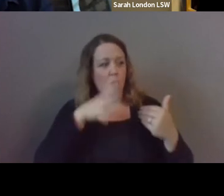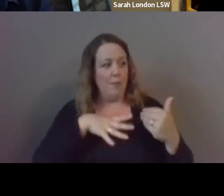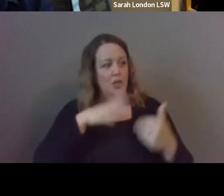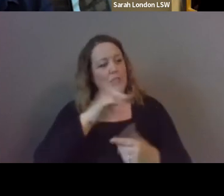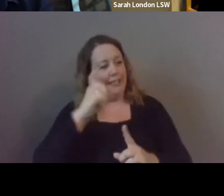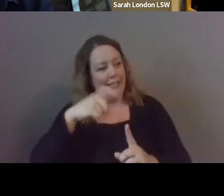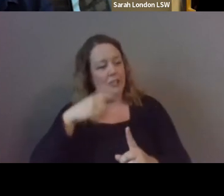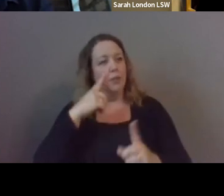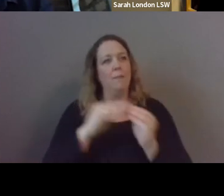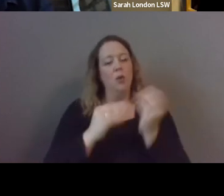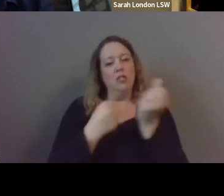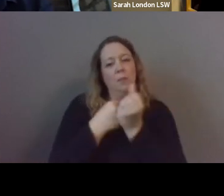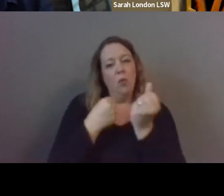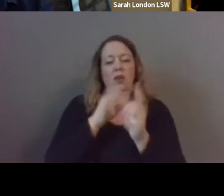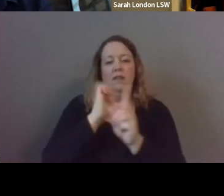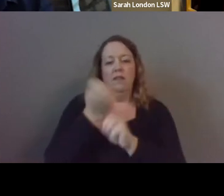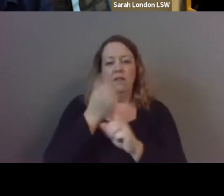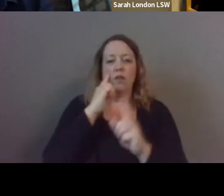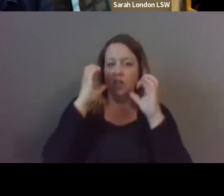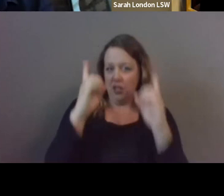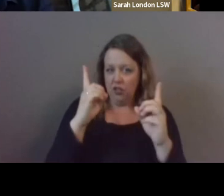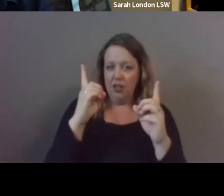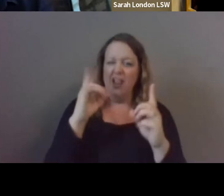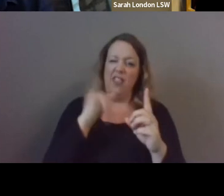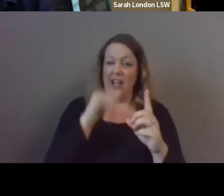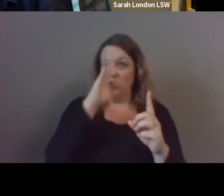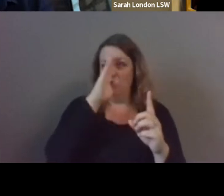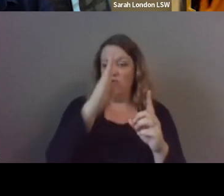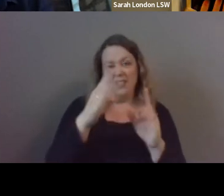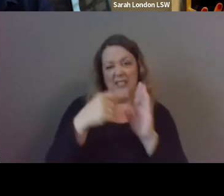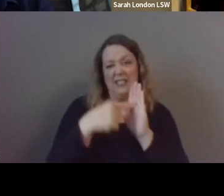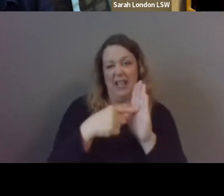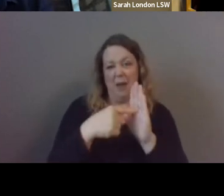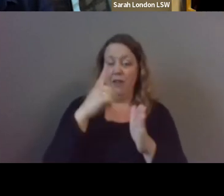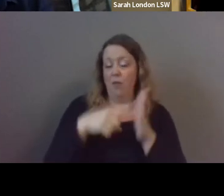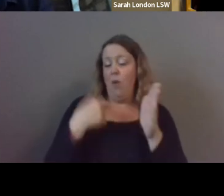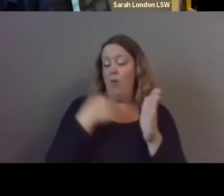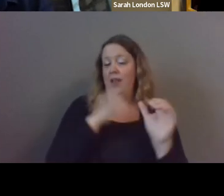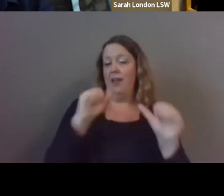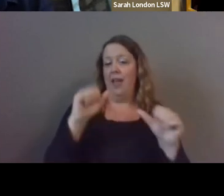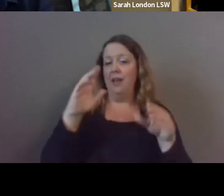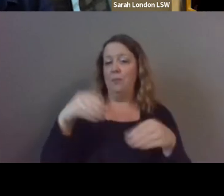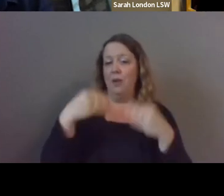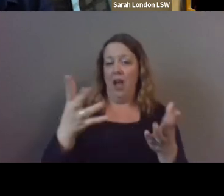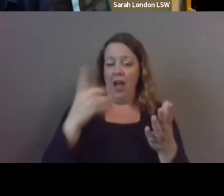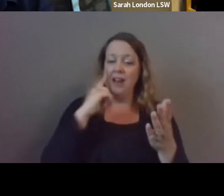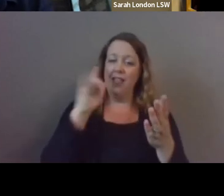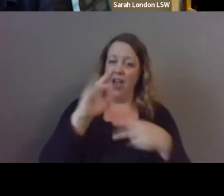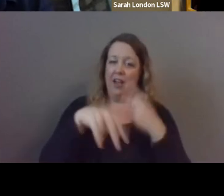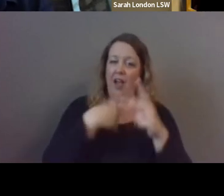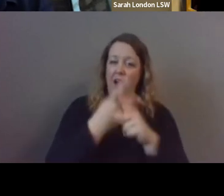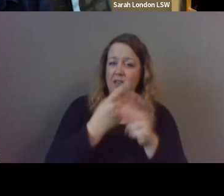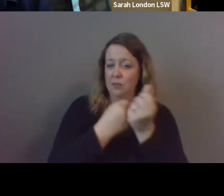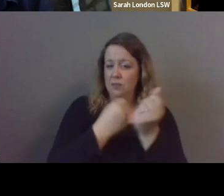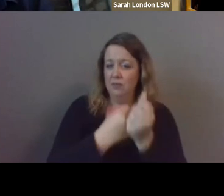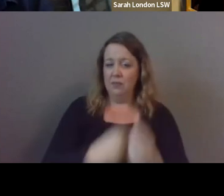environment for education um and that's that's a direct example of what we're able to provide and level of support and